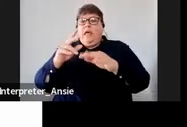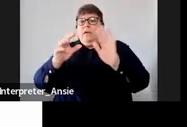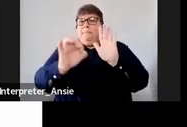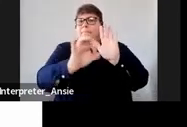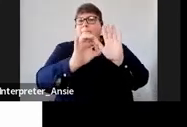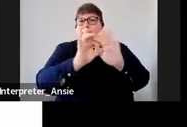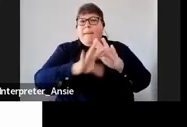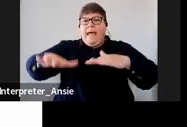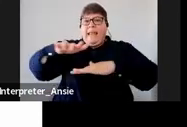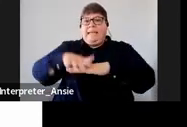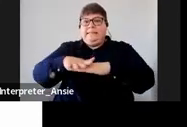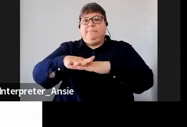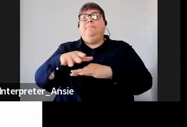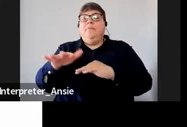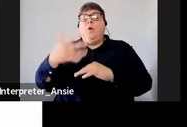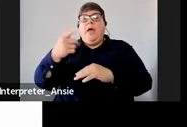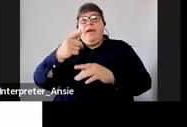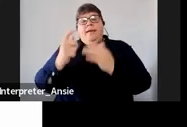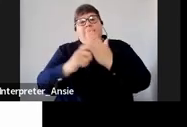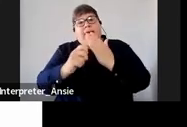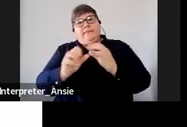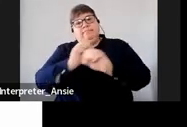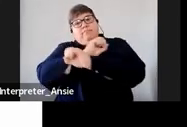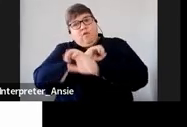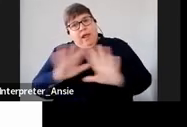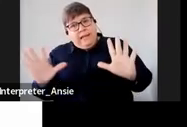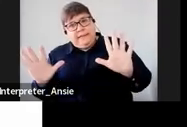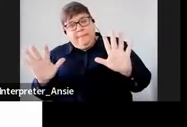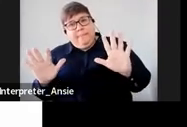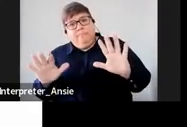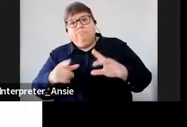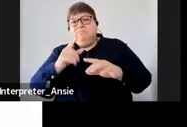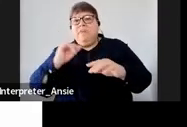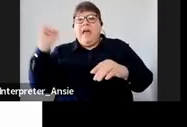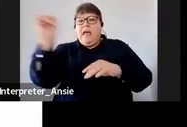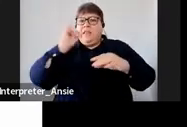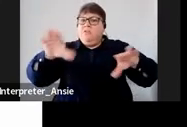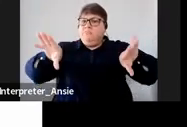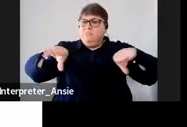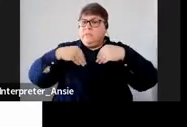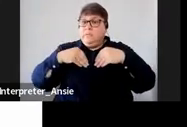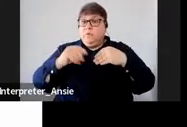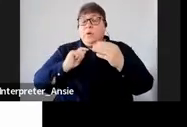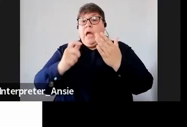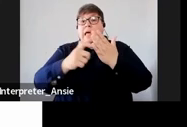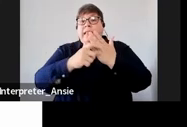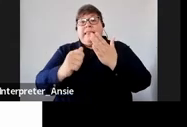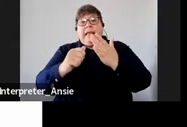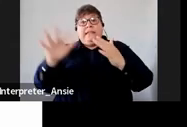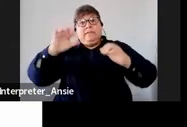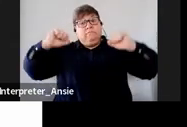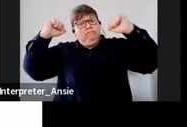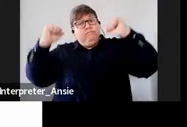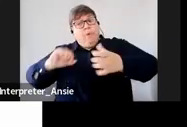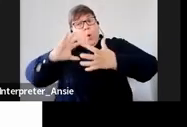to provide tax relief why are we saying it's internationally accepted this is because previously tax authorities all over the world they